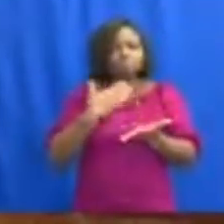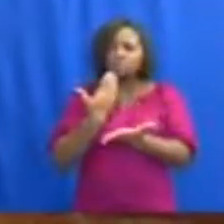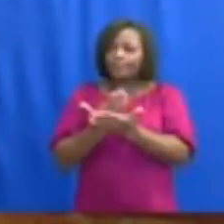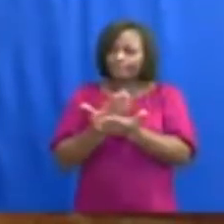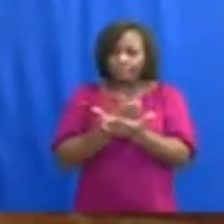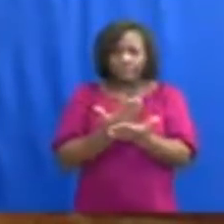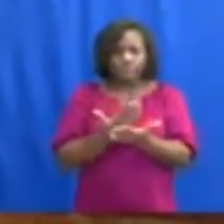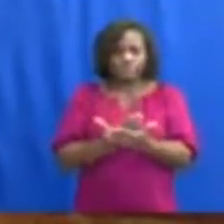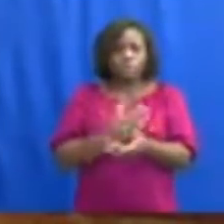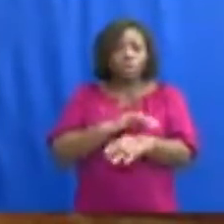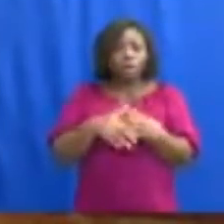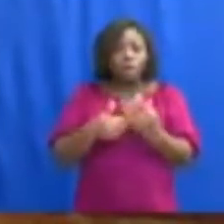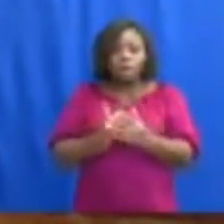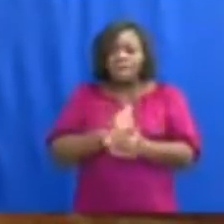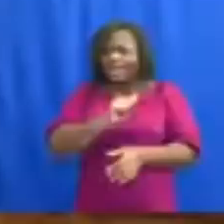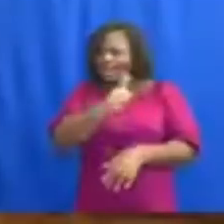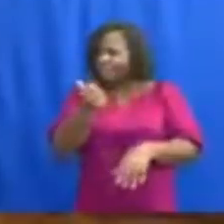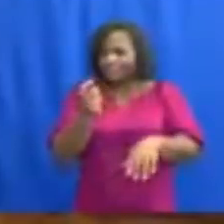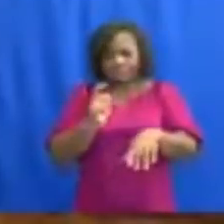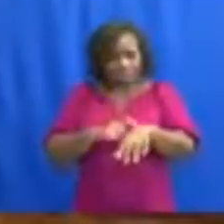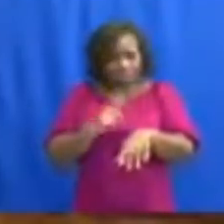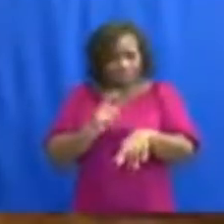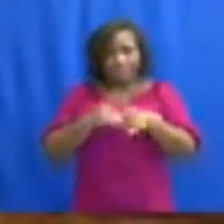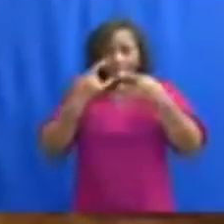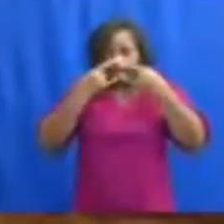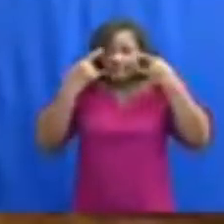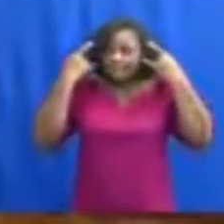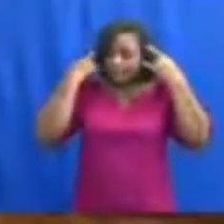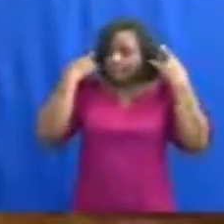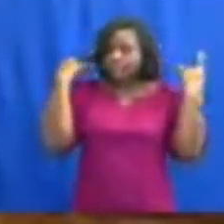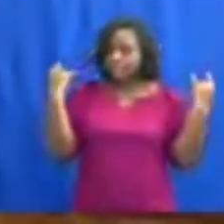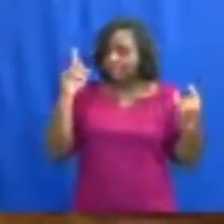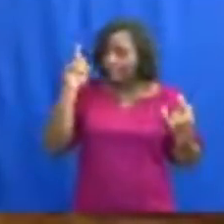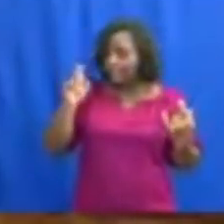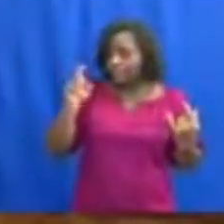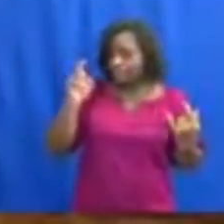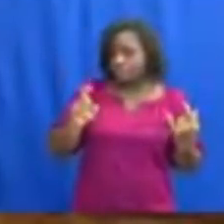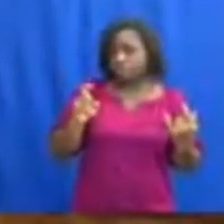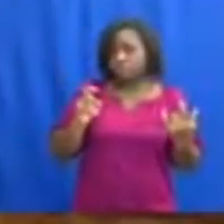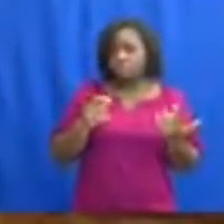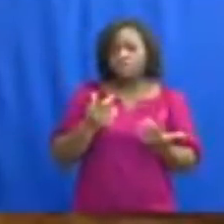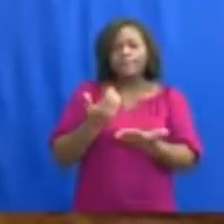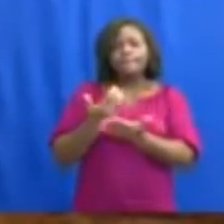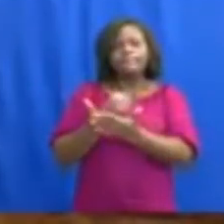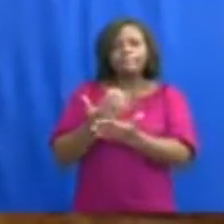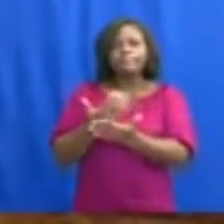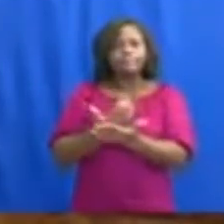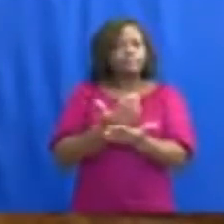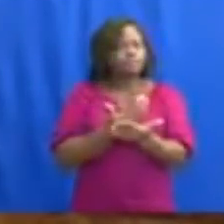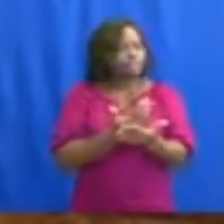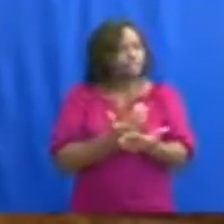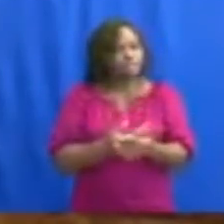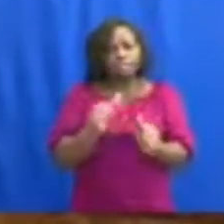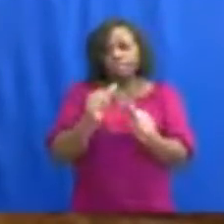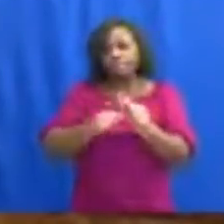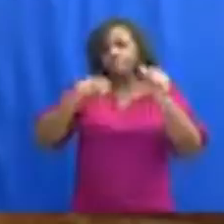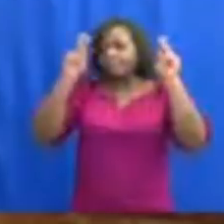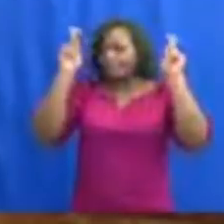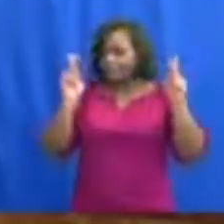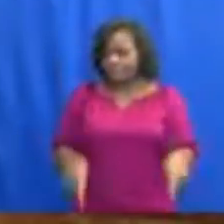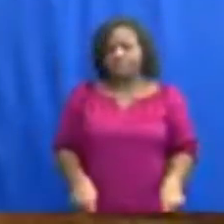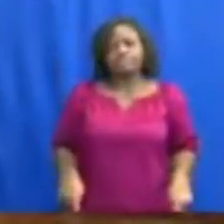all, at all times, wear our masks. I appeal to each and every one of you